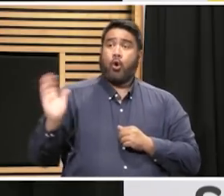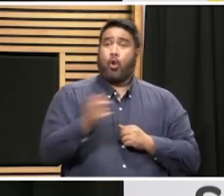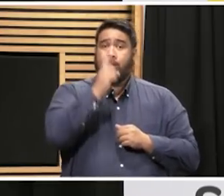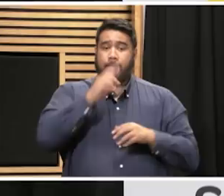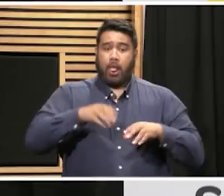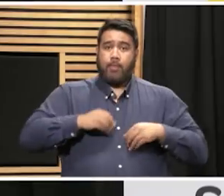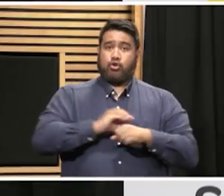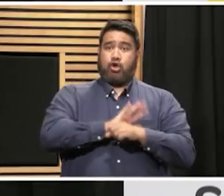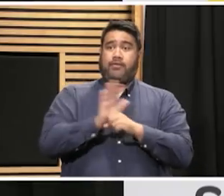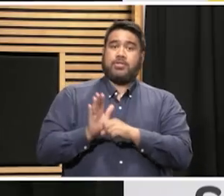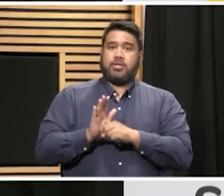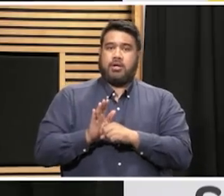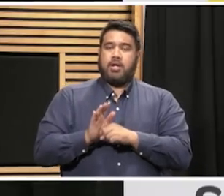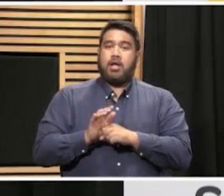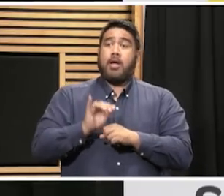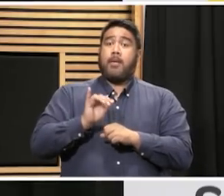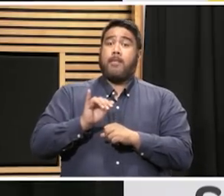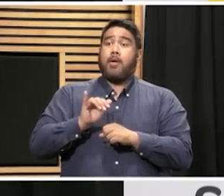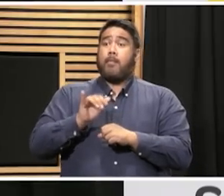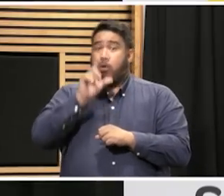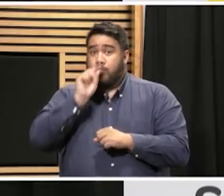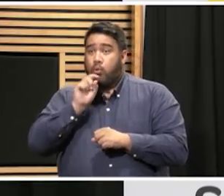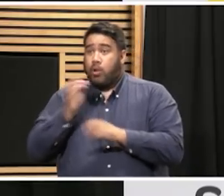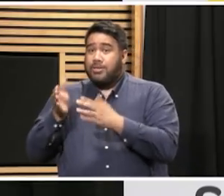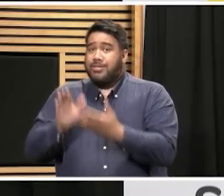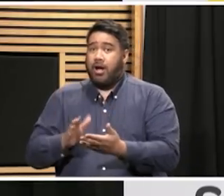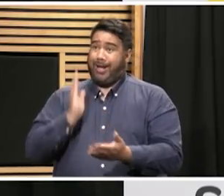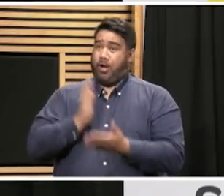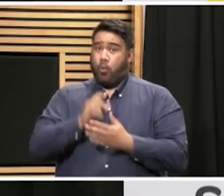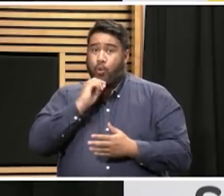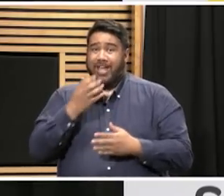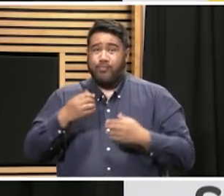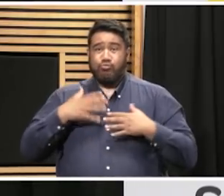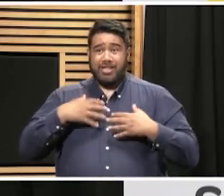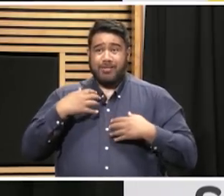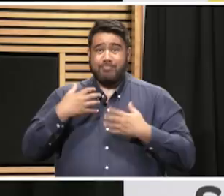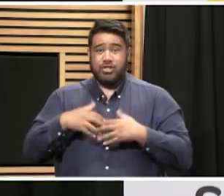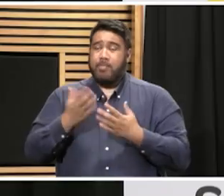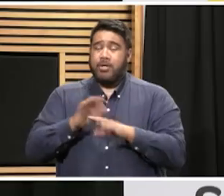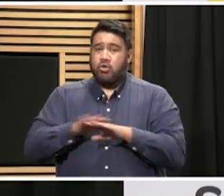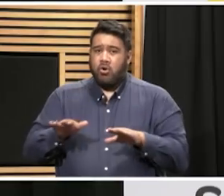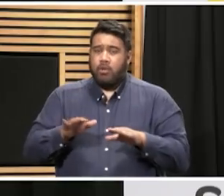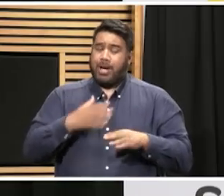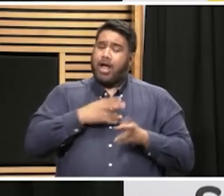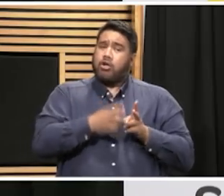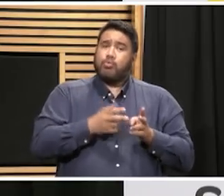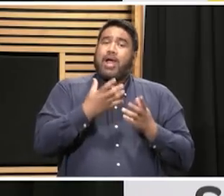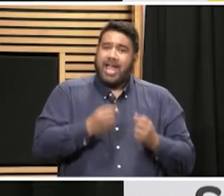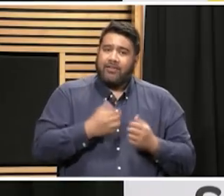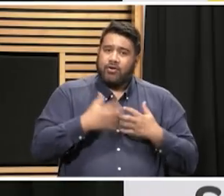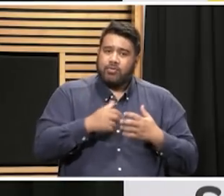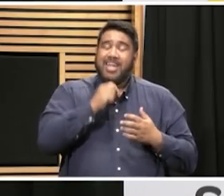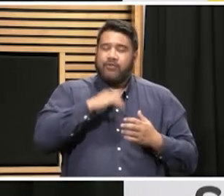who may then be on a palliative pathway will be ventilated. All our hospitals have the capacity to ventilate people if they need to be